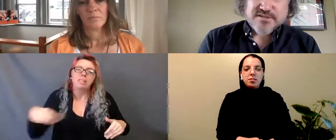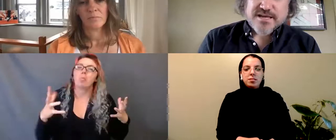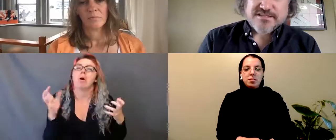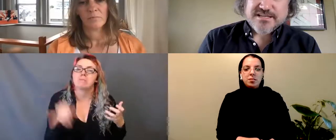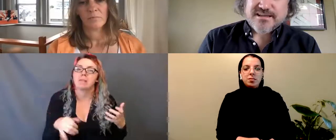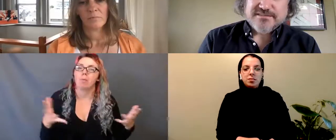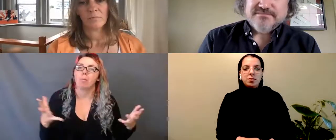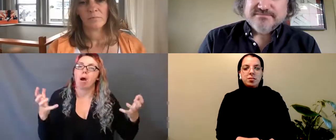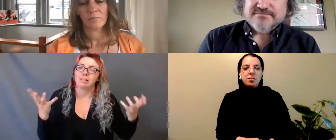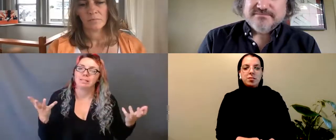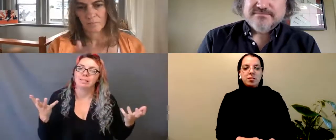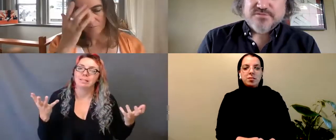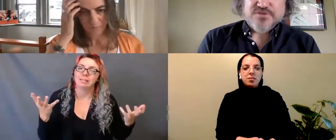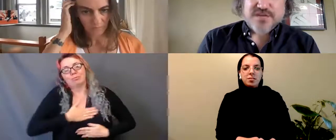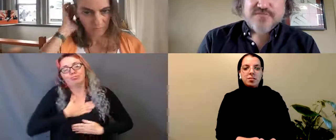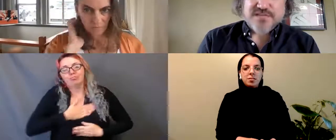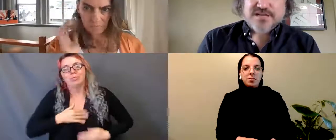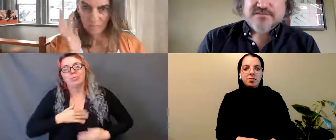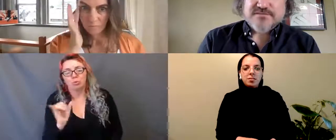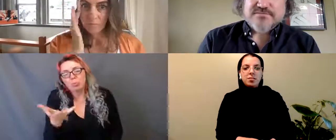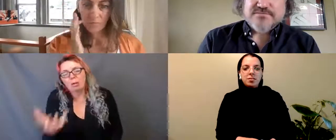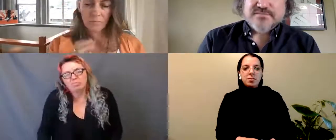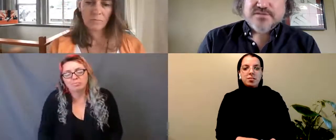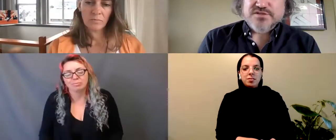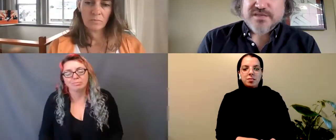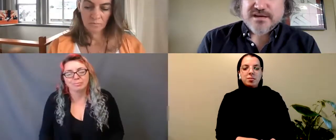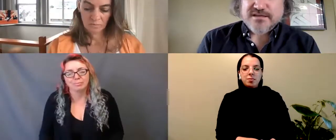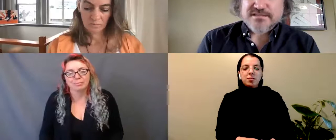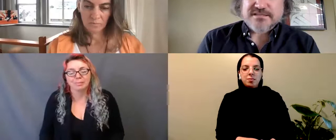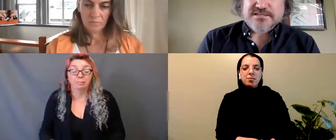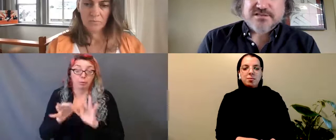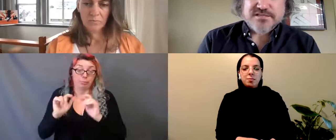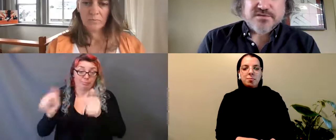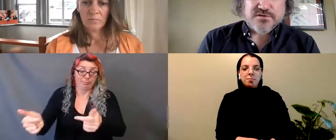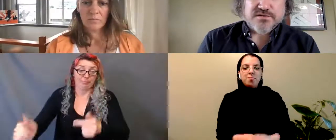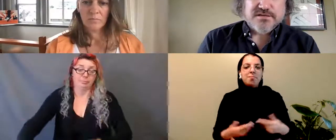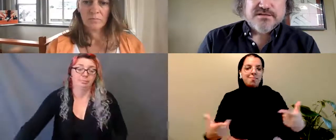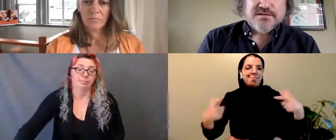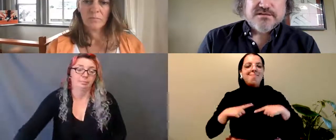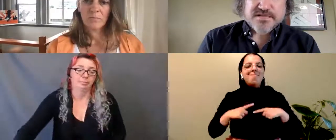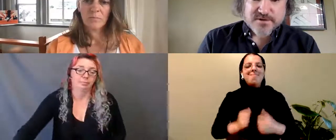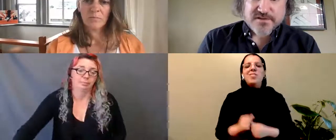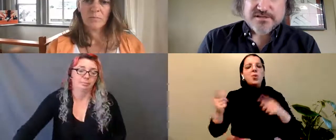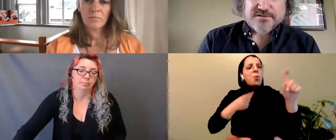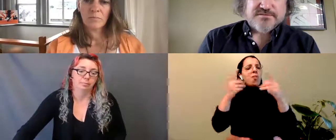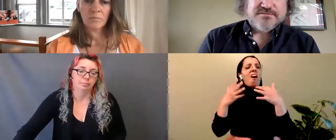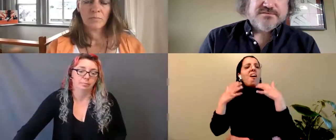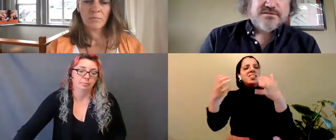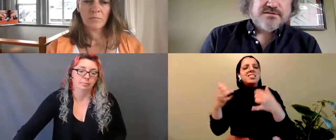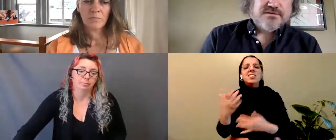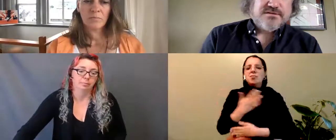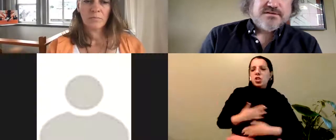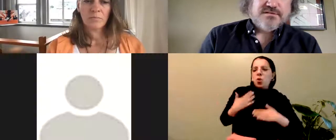to be entertained. To enjoy themselves. To enjoy the artists and the stories told. That's part of it too.